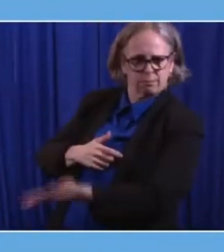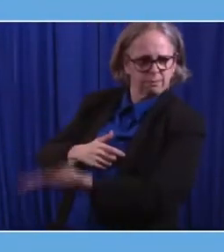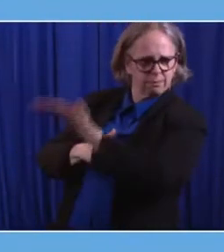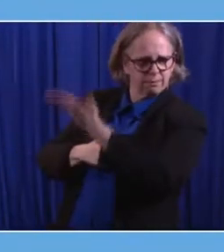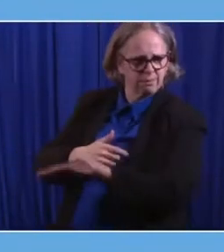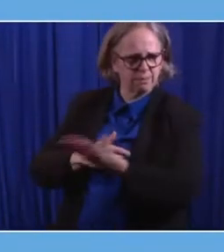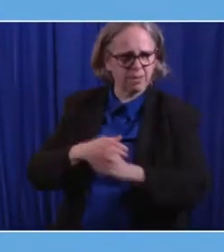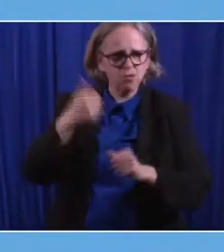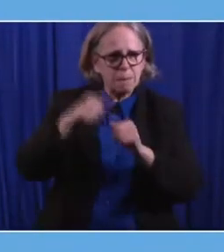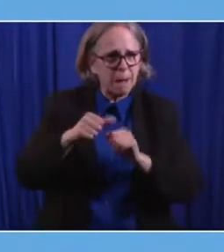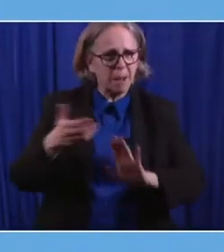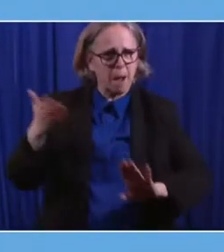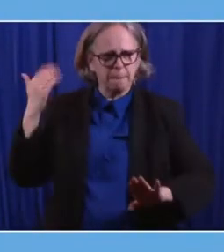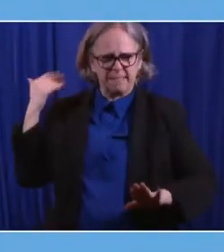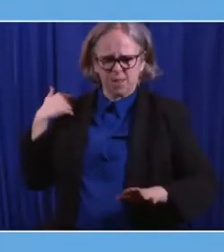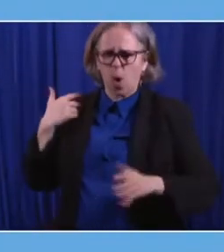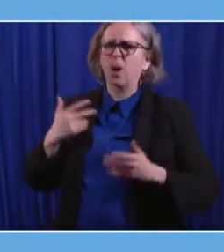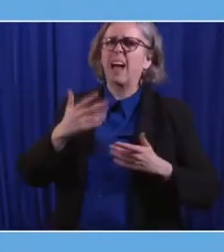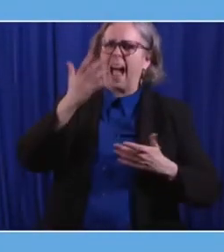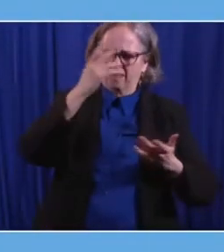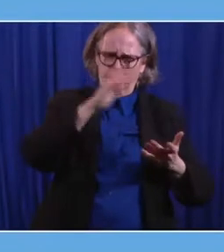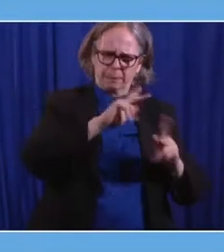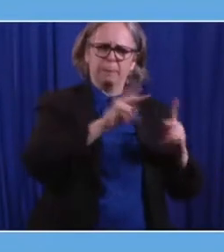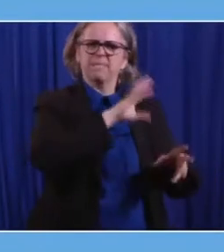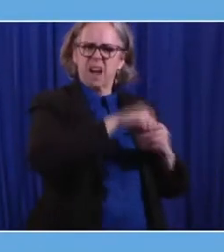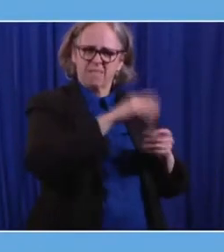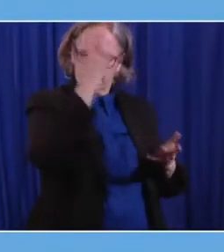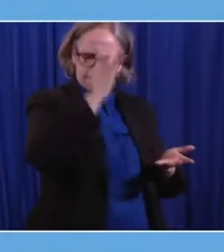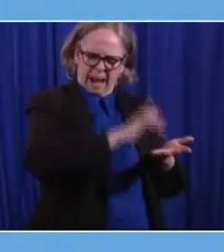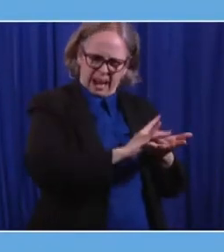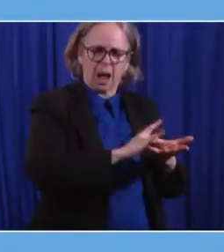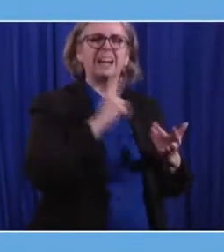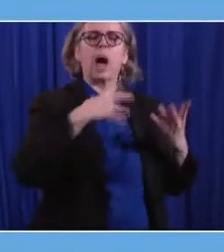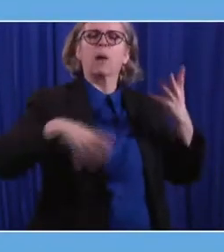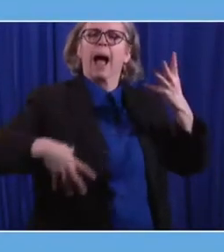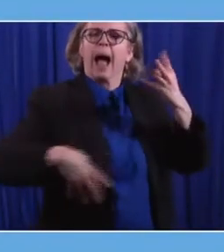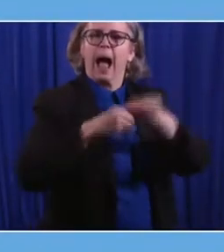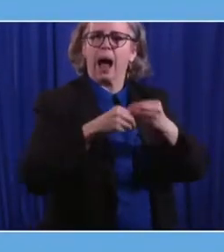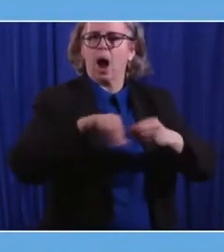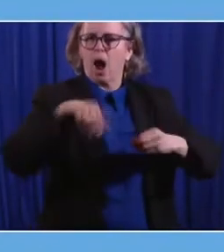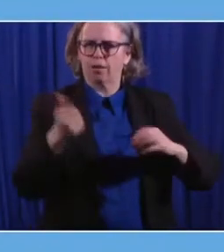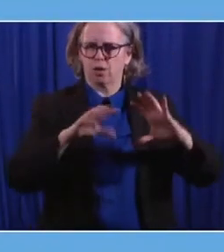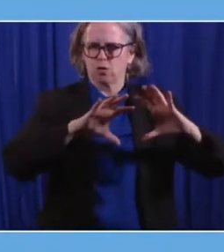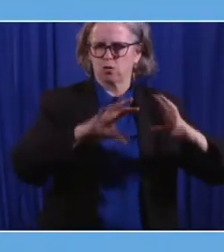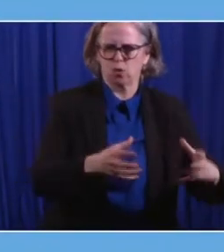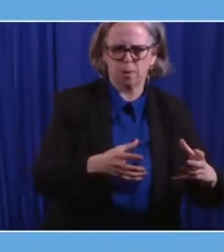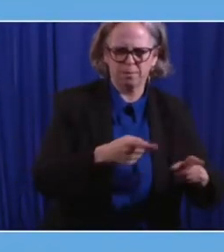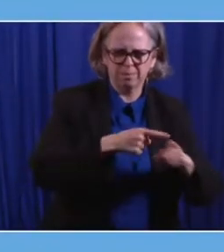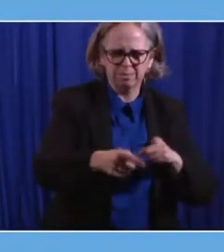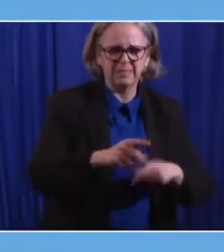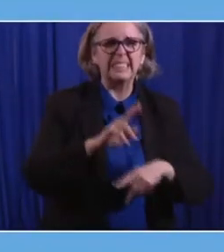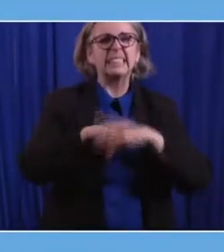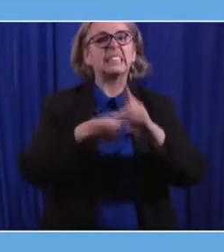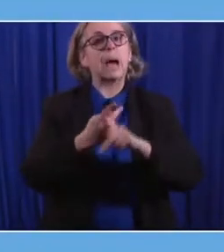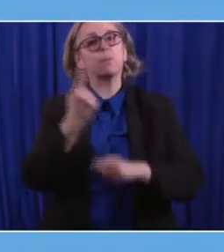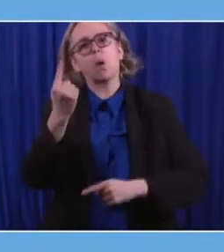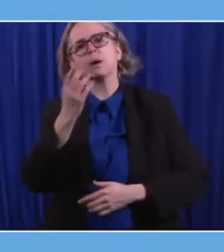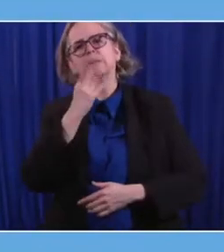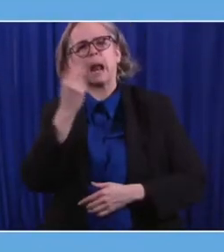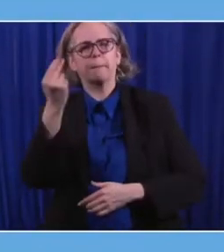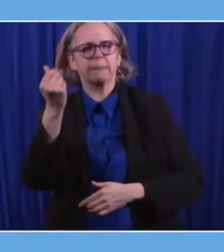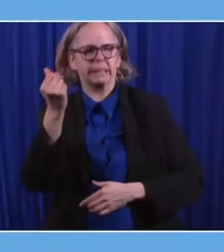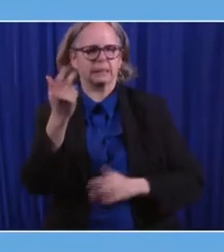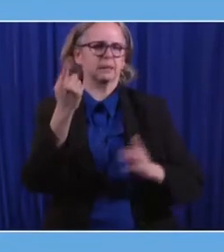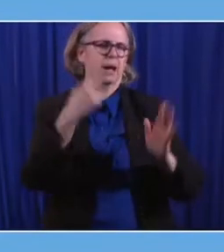that we have already used type one diabetes. Most